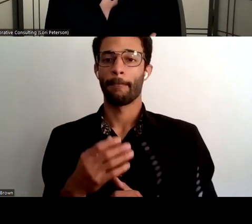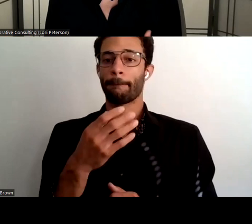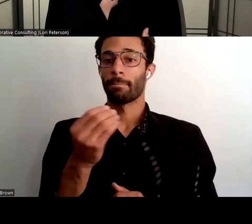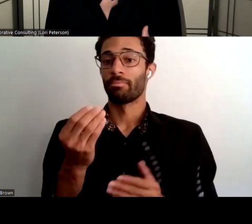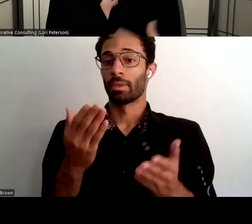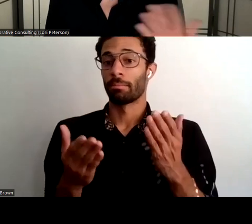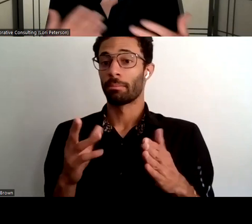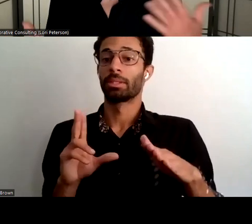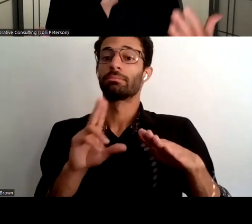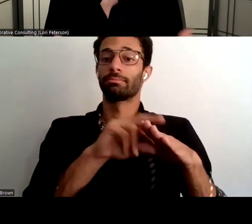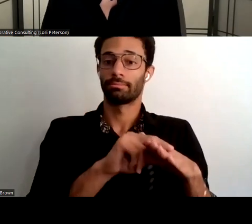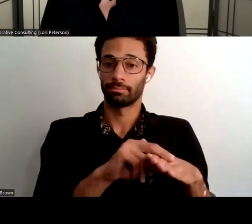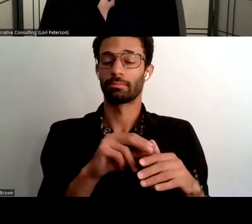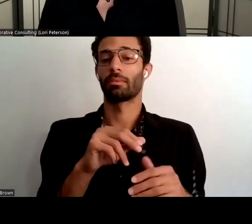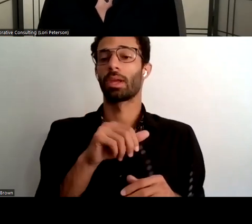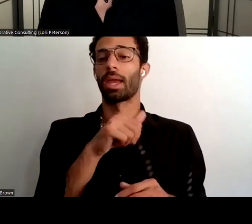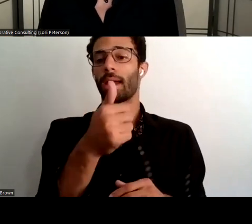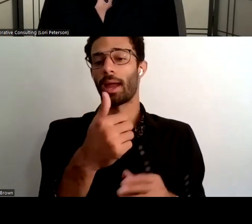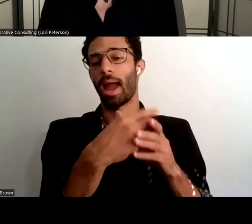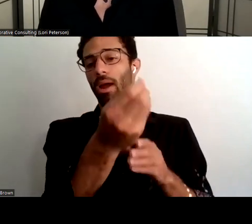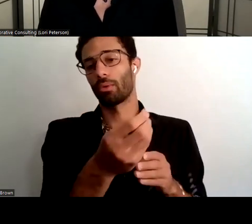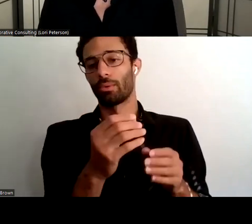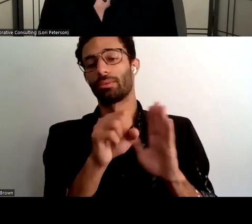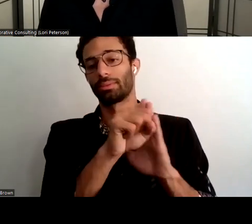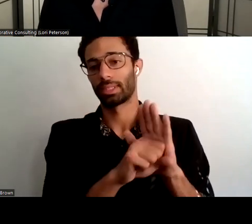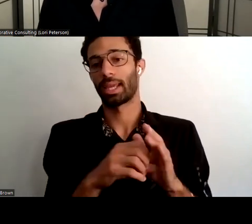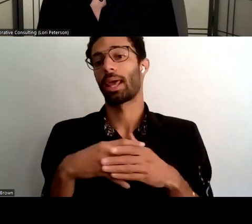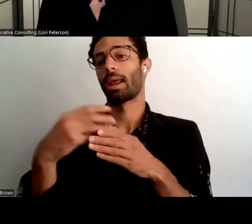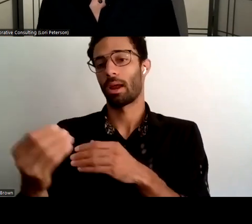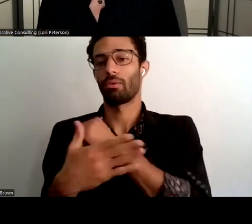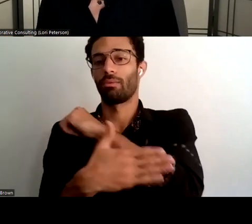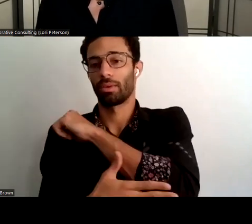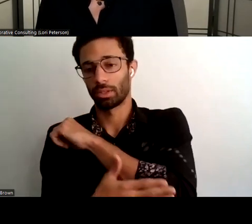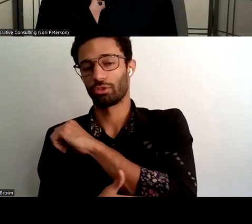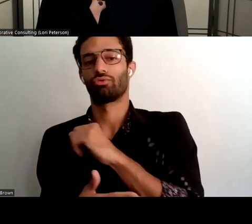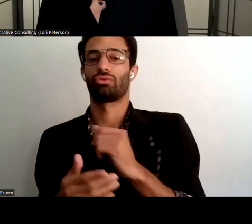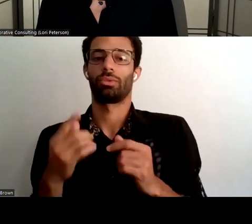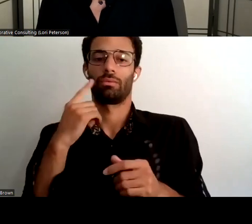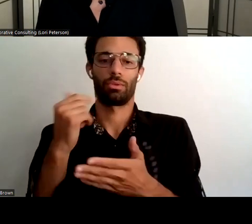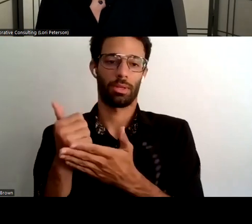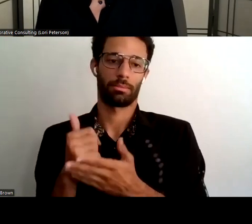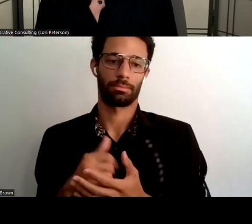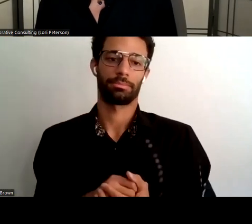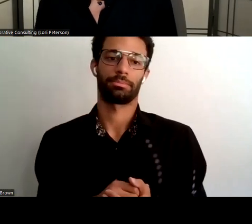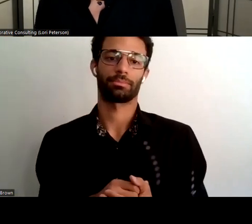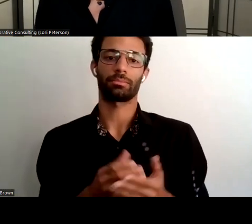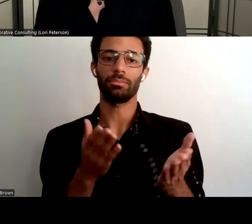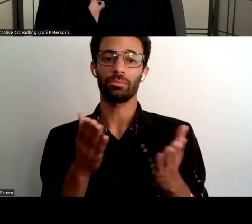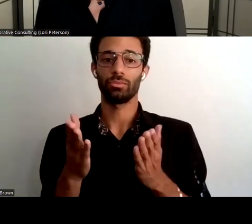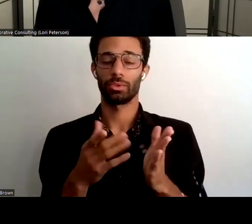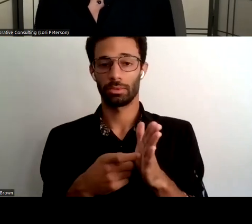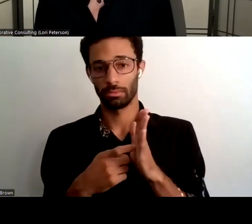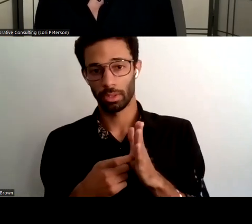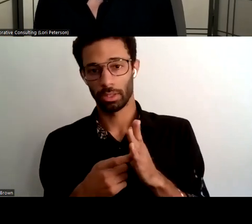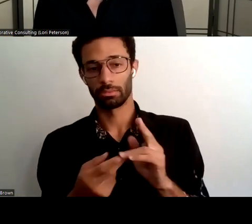even out of the country and they think they'll see a lot more of that in the future service demand will grow workforce challenges will